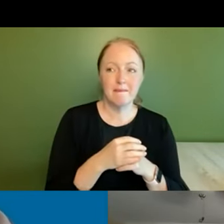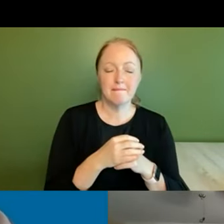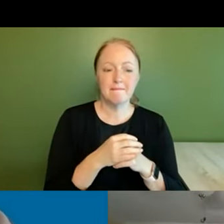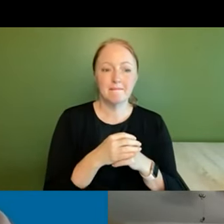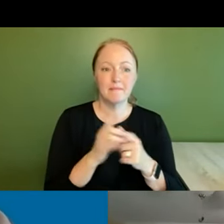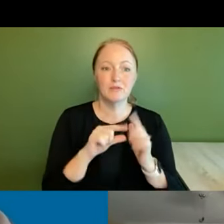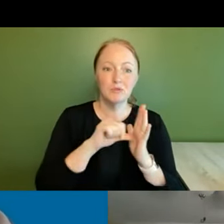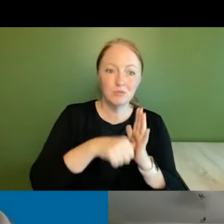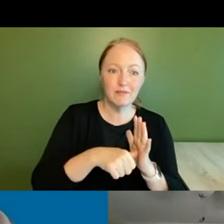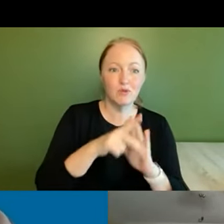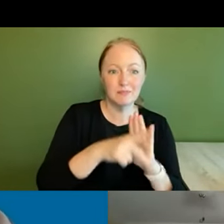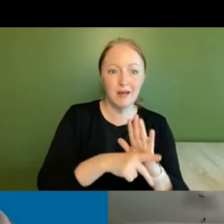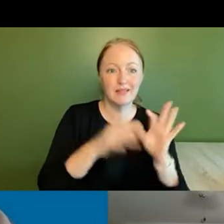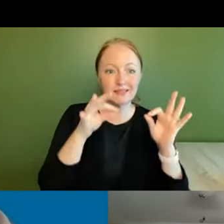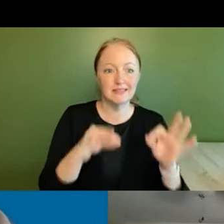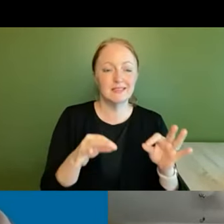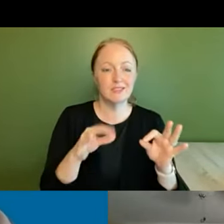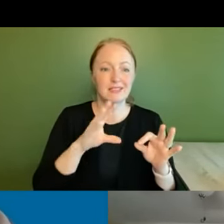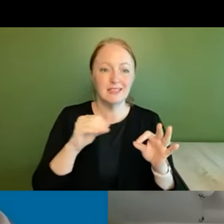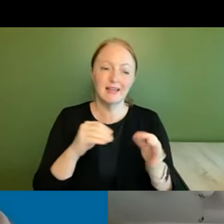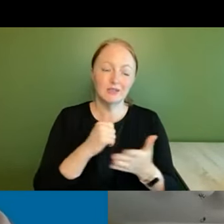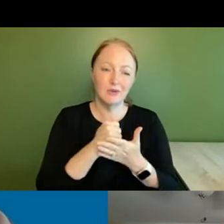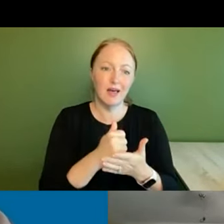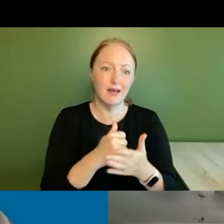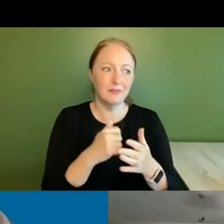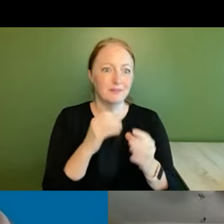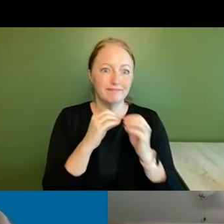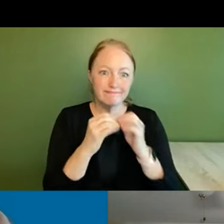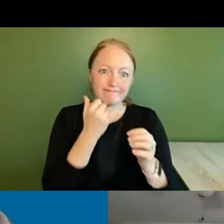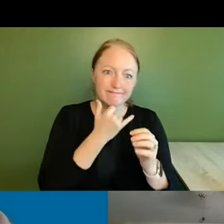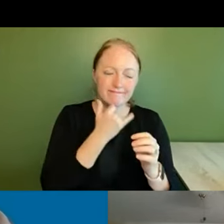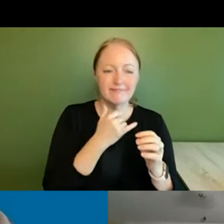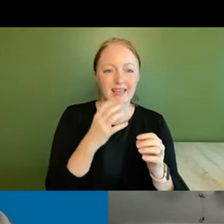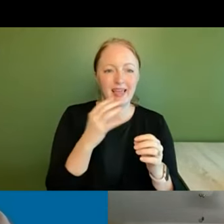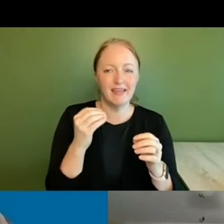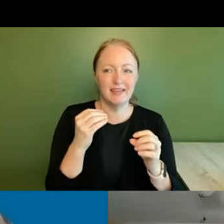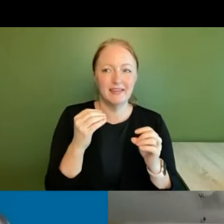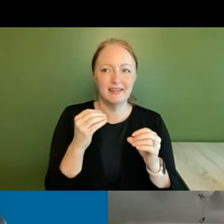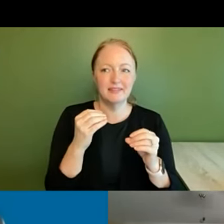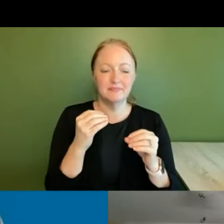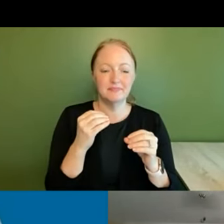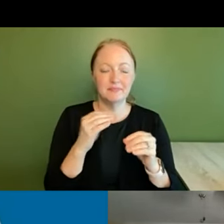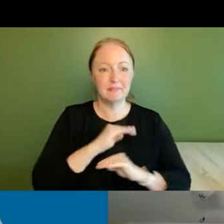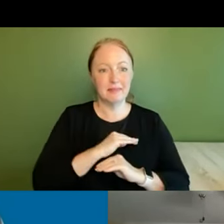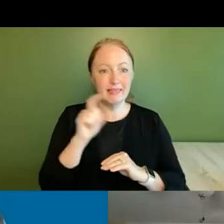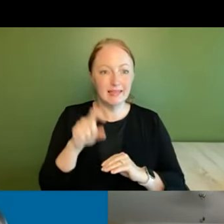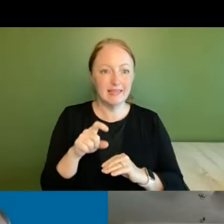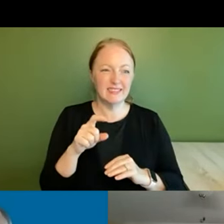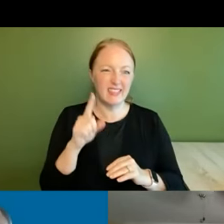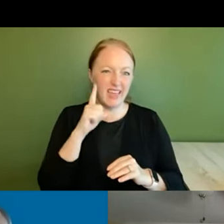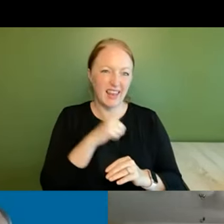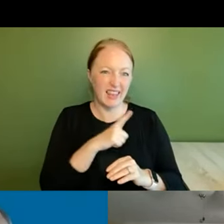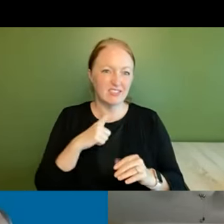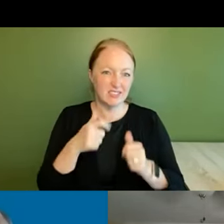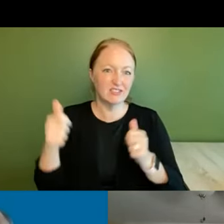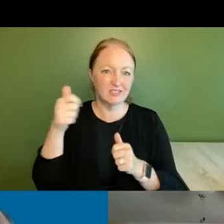reinforce policy decisions and to help with course correction and also to really meet the needs that often legislators have